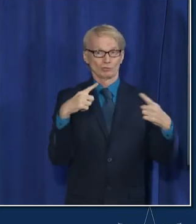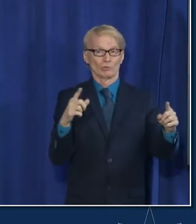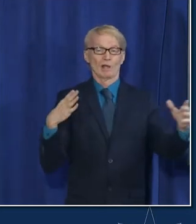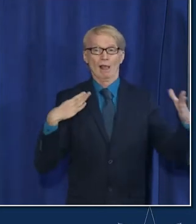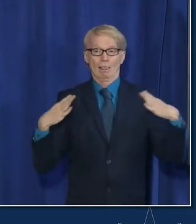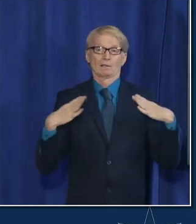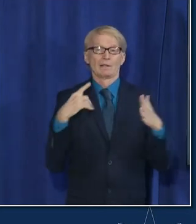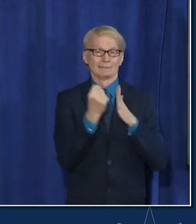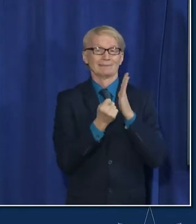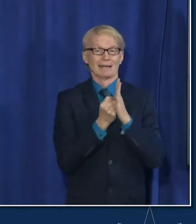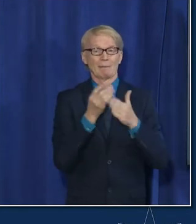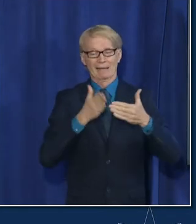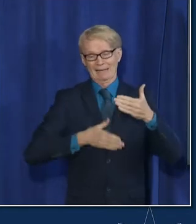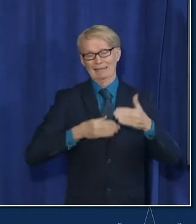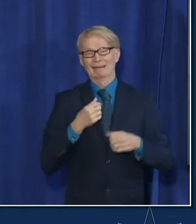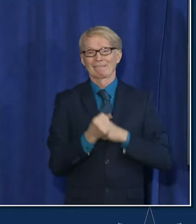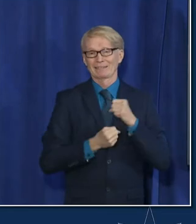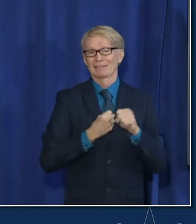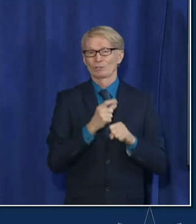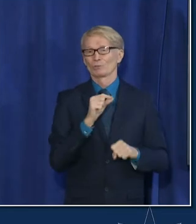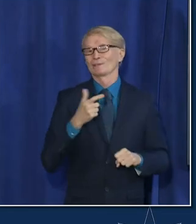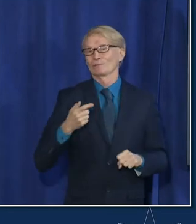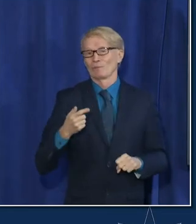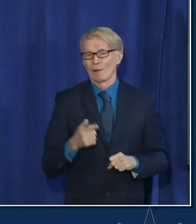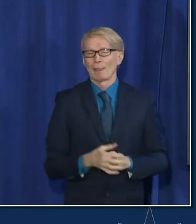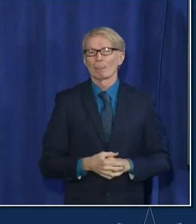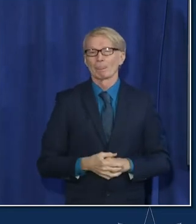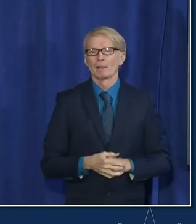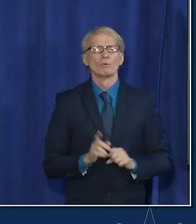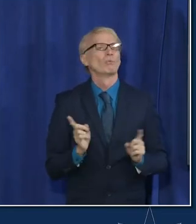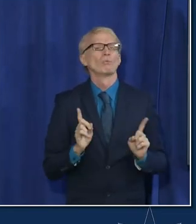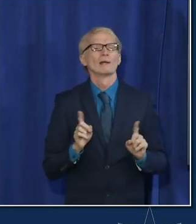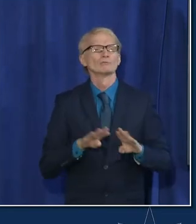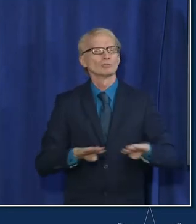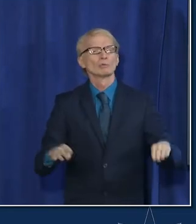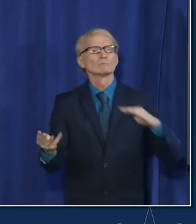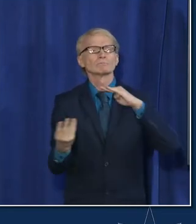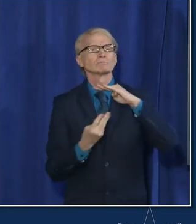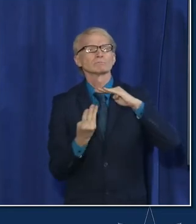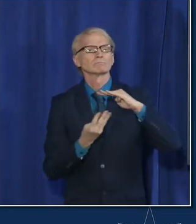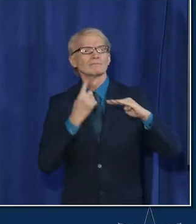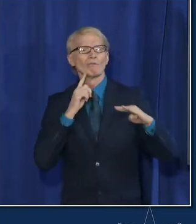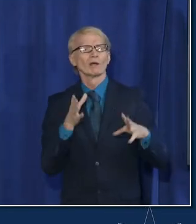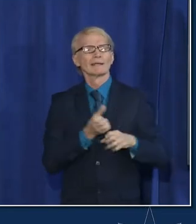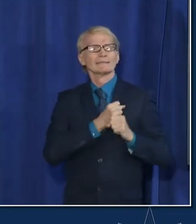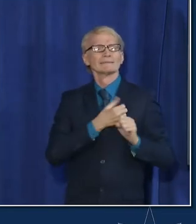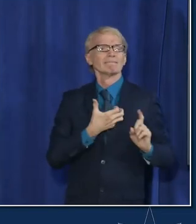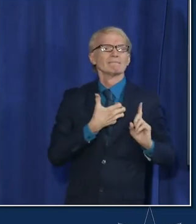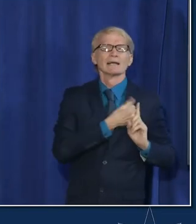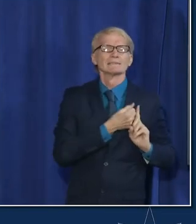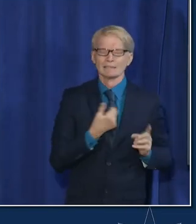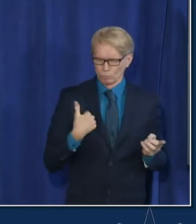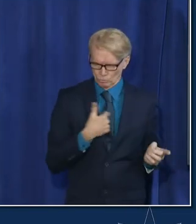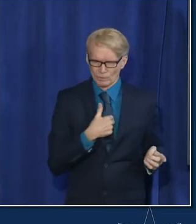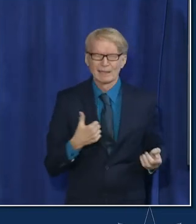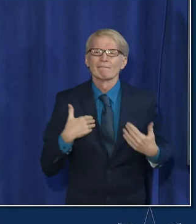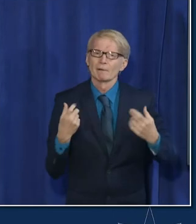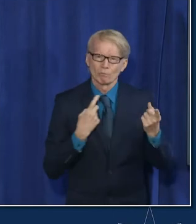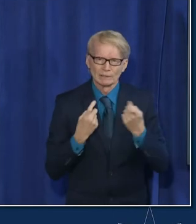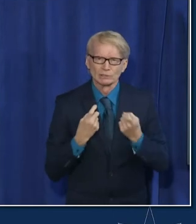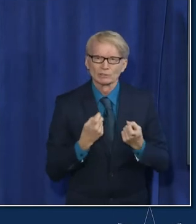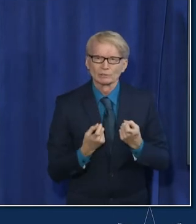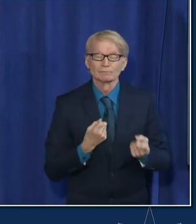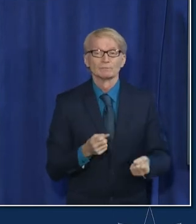the holidays at the end of the year where can you get your child a vaccine we keep getting questions about this there are about 200 locations